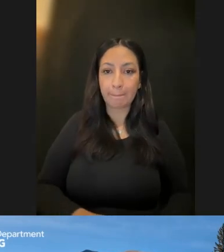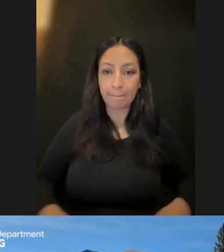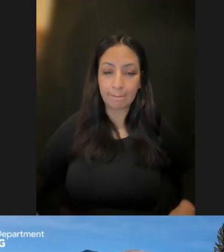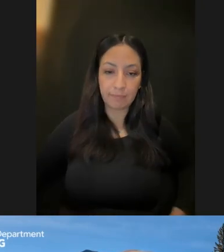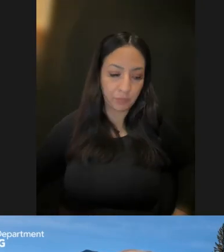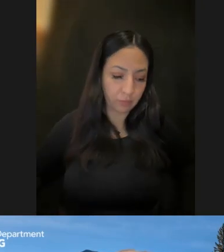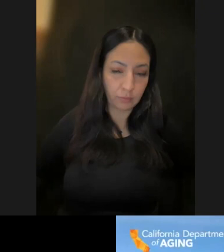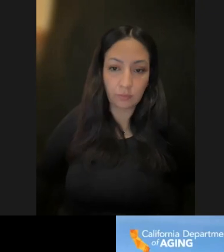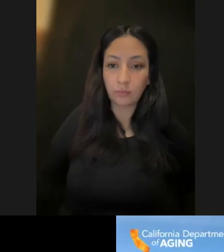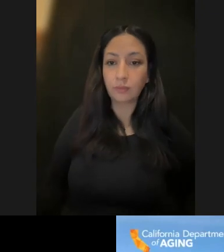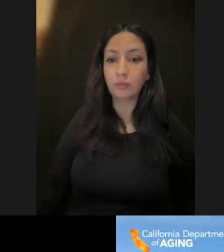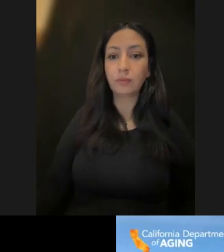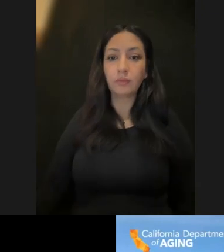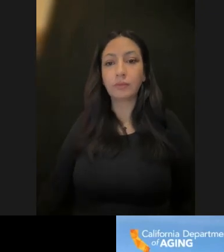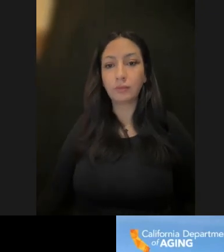Kevin.